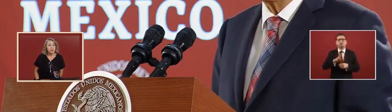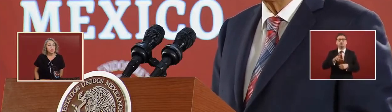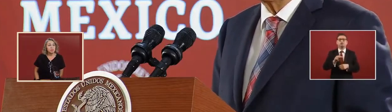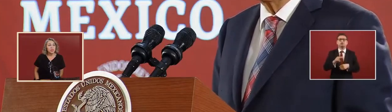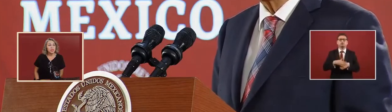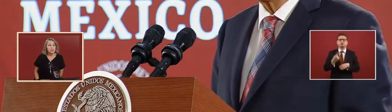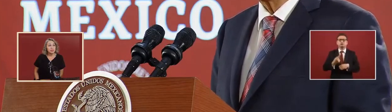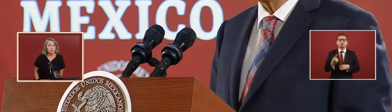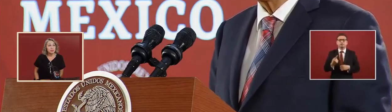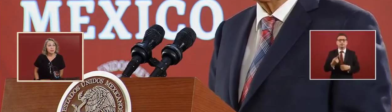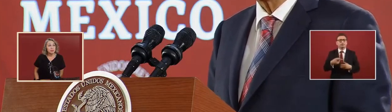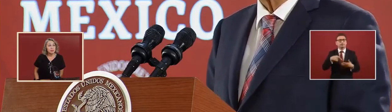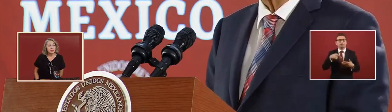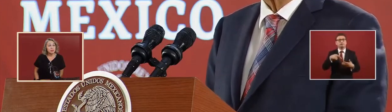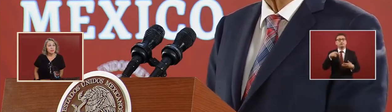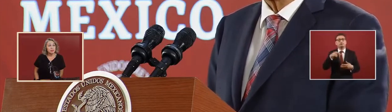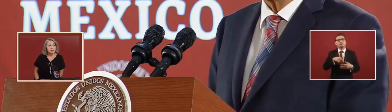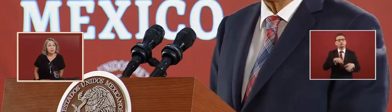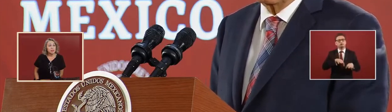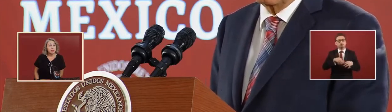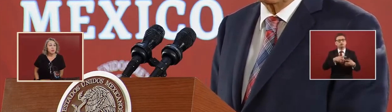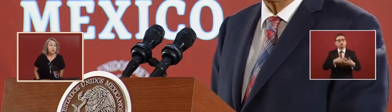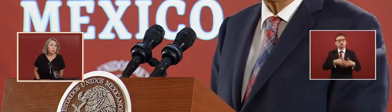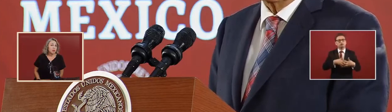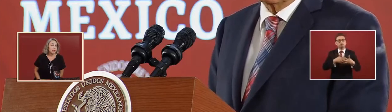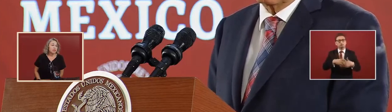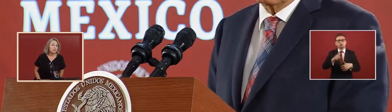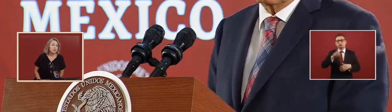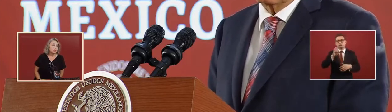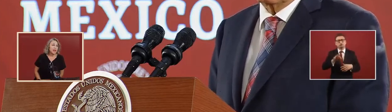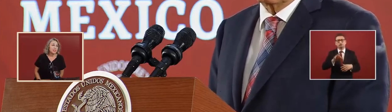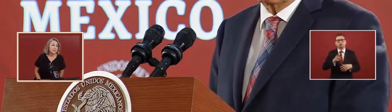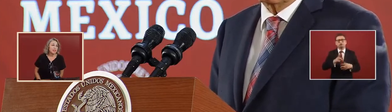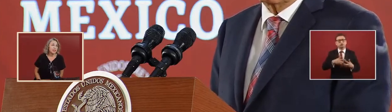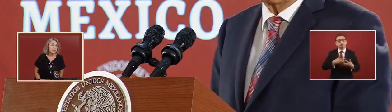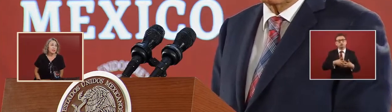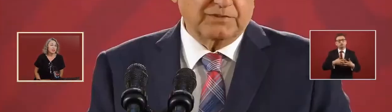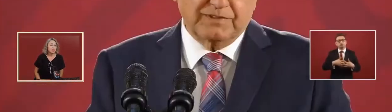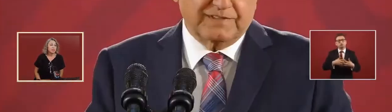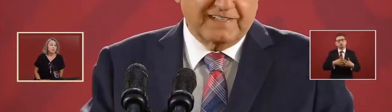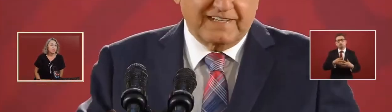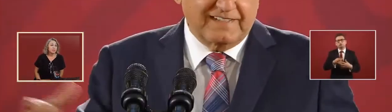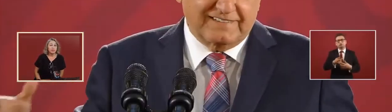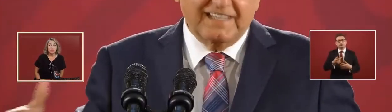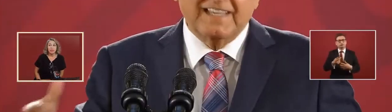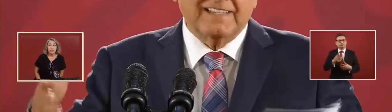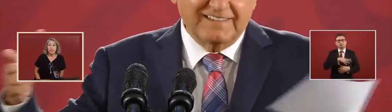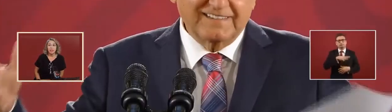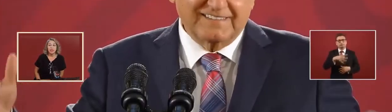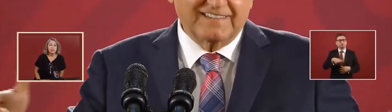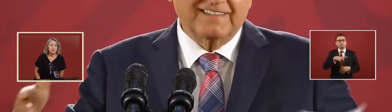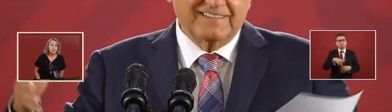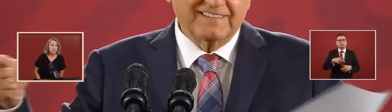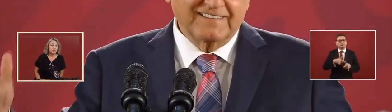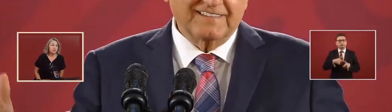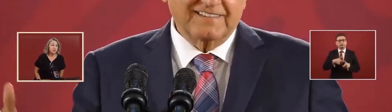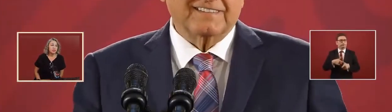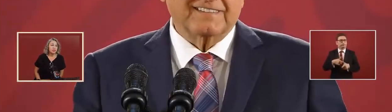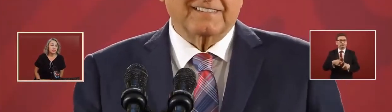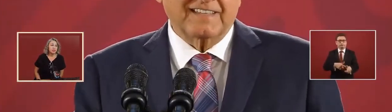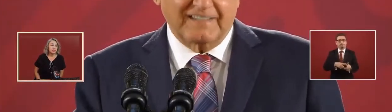they weren't working at full capacity in general they are